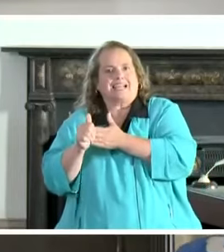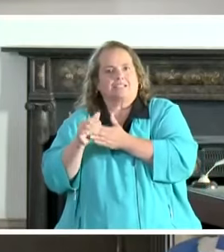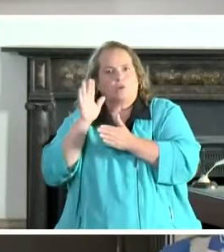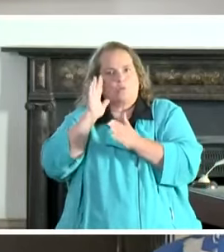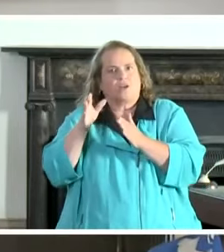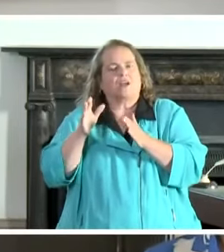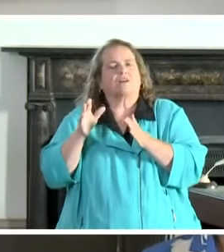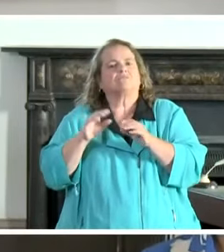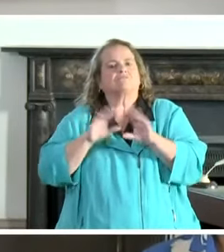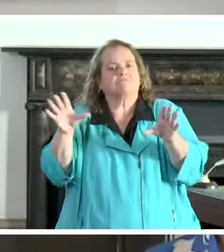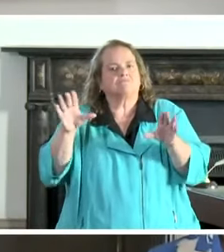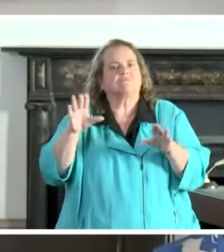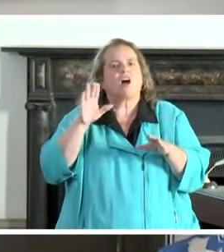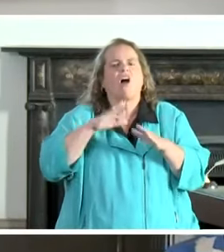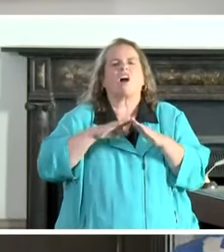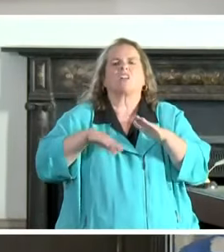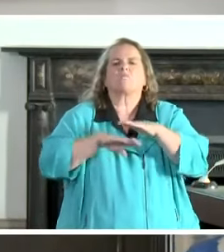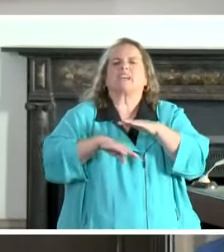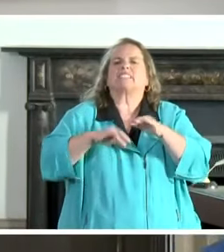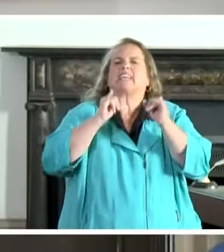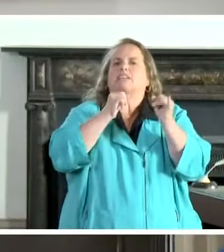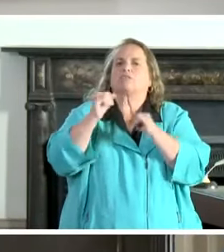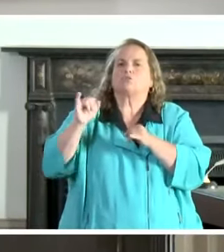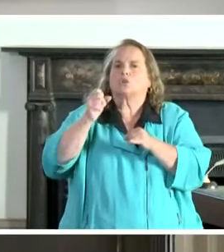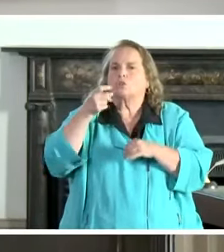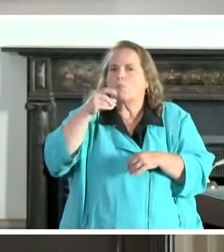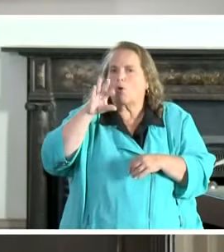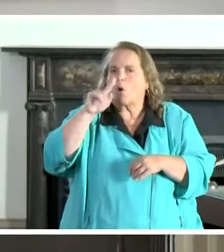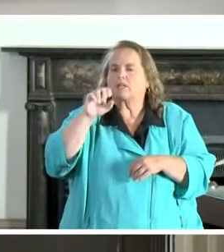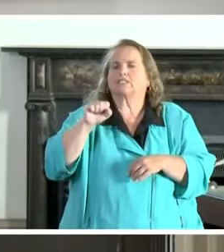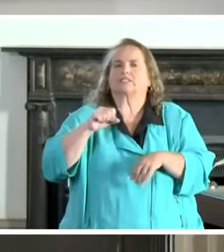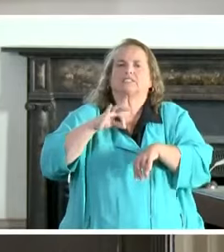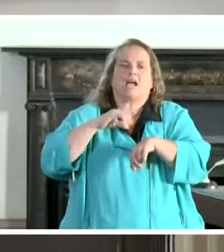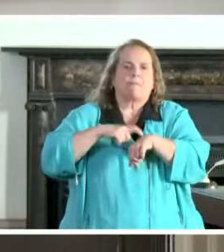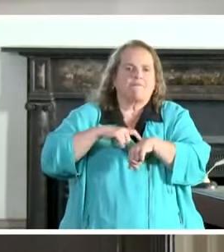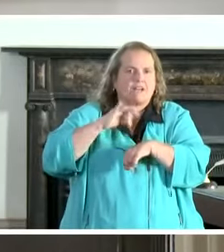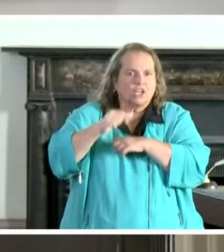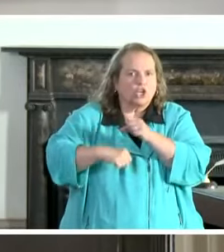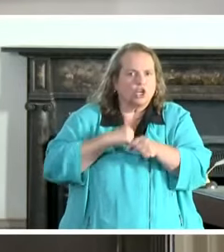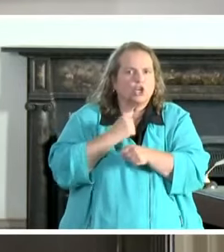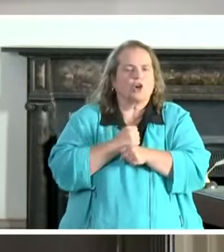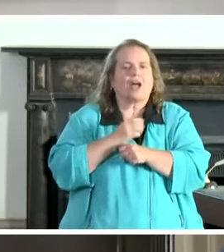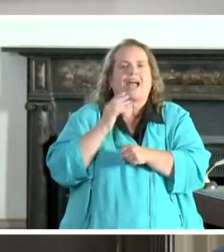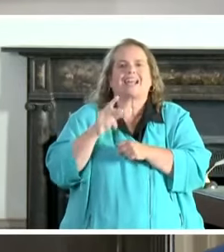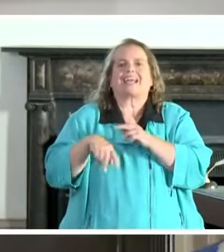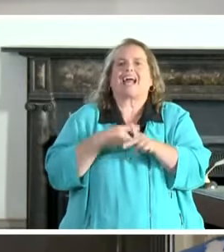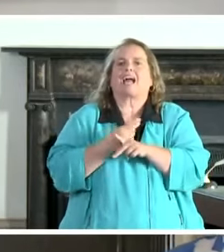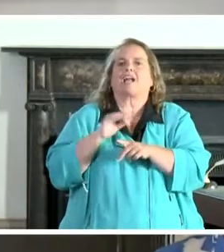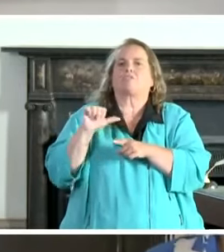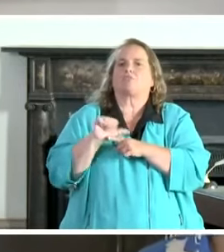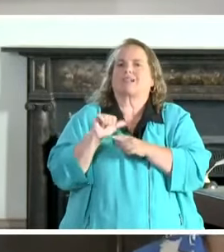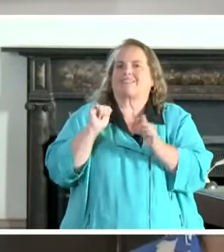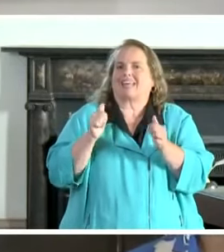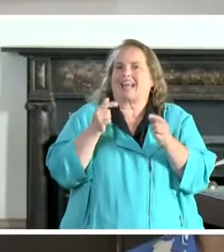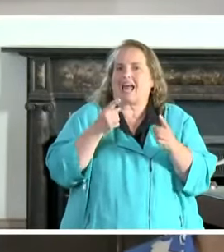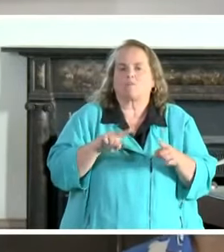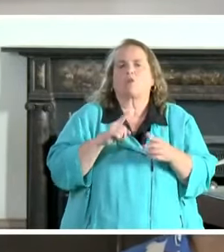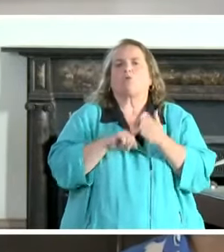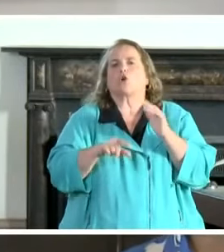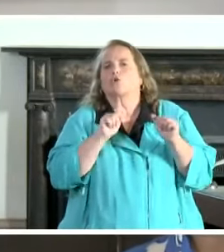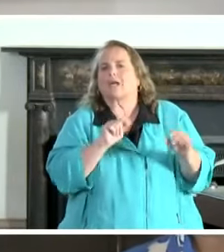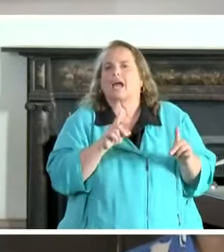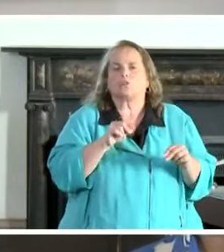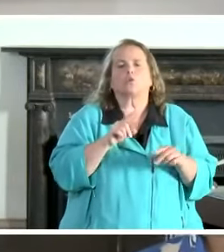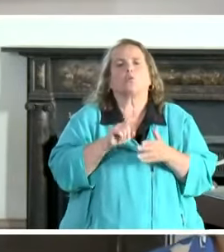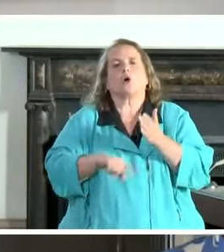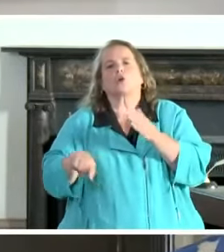based on individual sports, based on time of the year, and the types of practices that can take place and cannot take place based